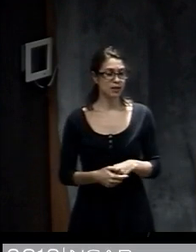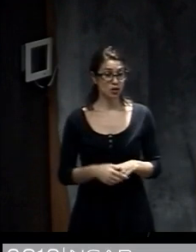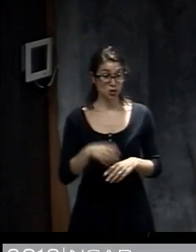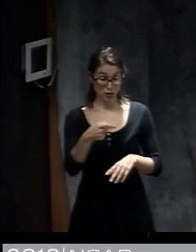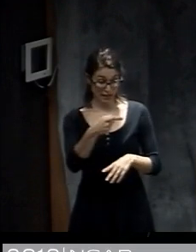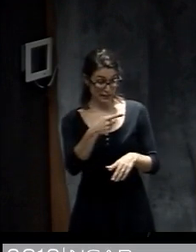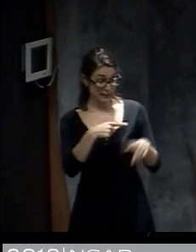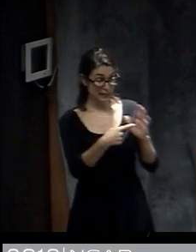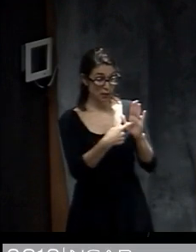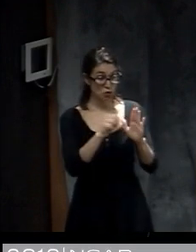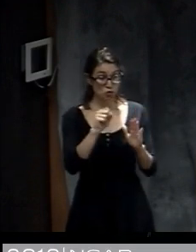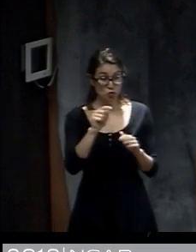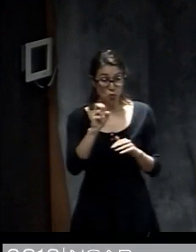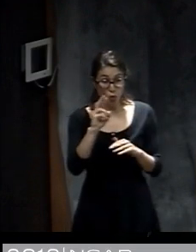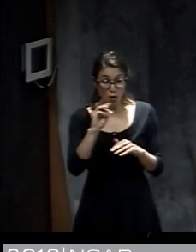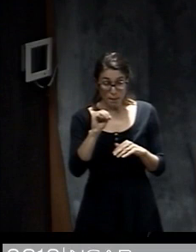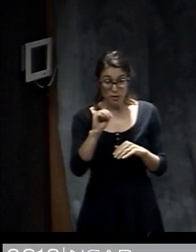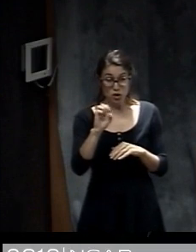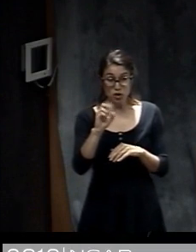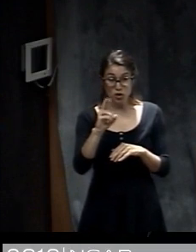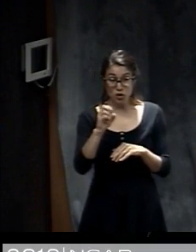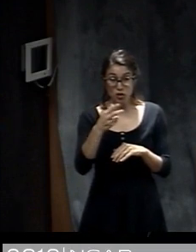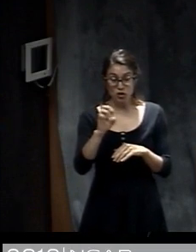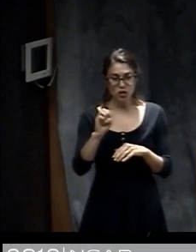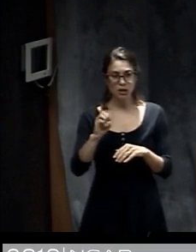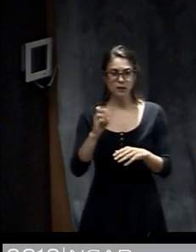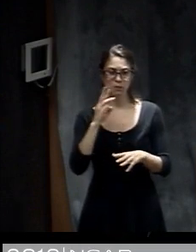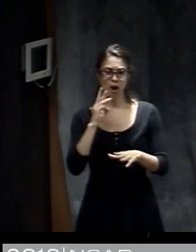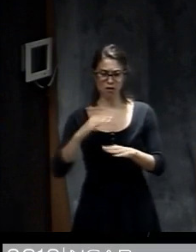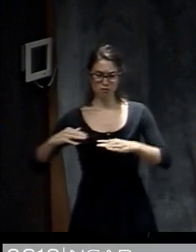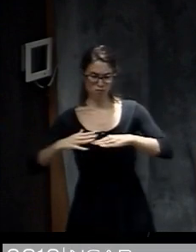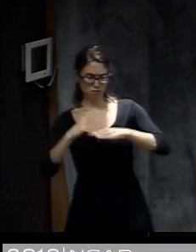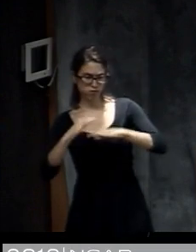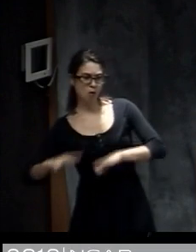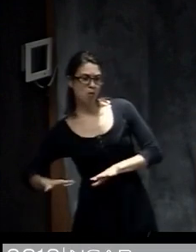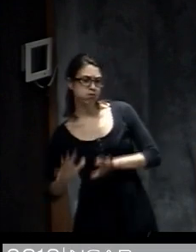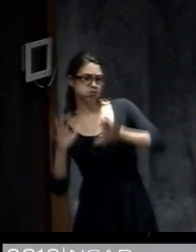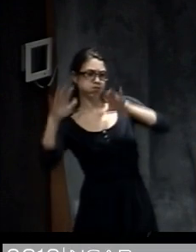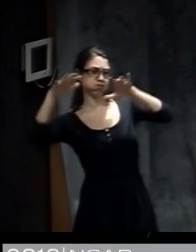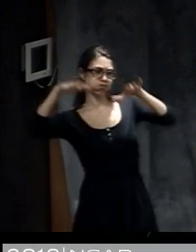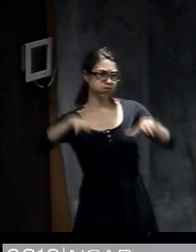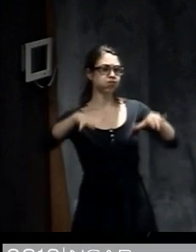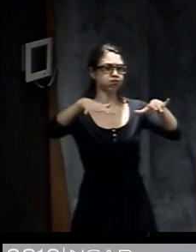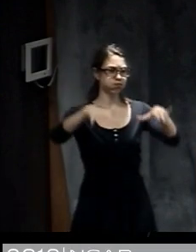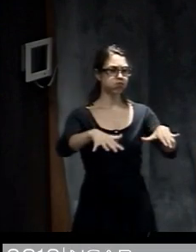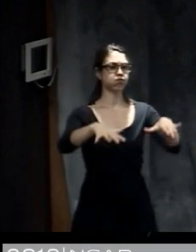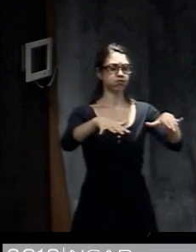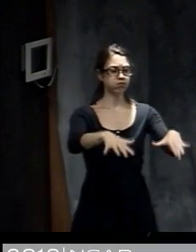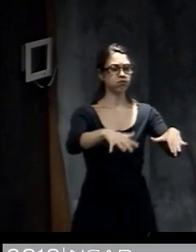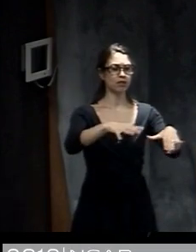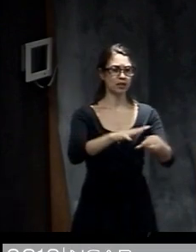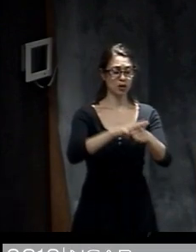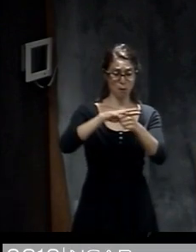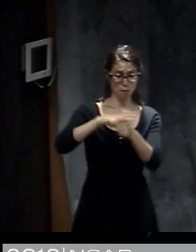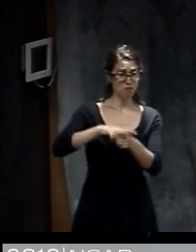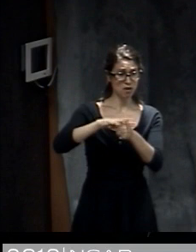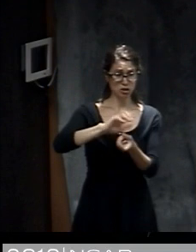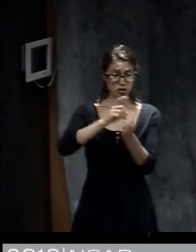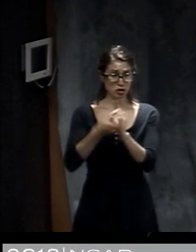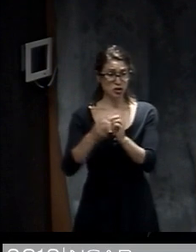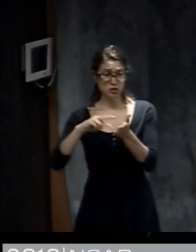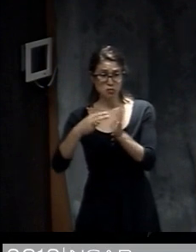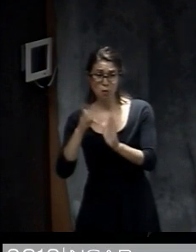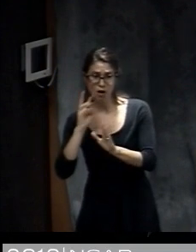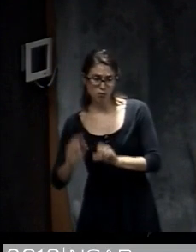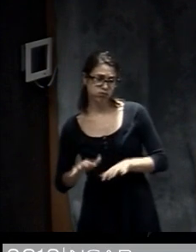the storm surge is basically water that is pushed by the hurricane winds and the pressure from the ocean over to land. And this simulation on the